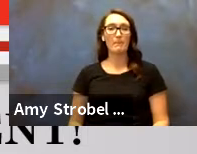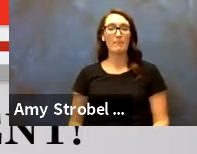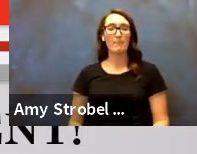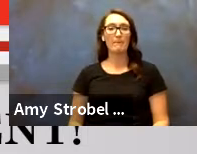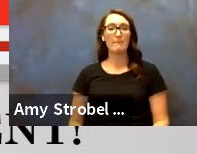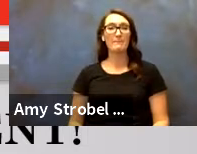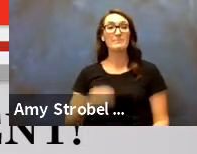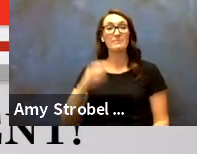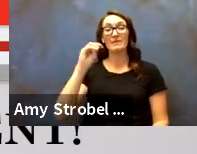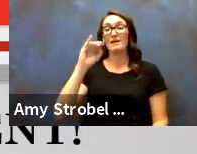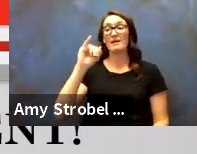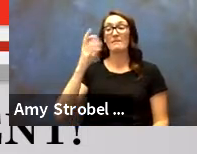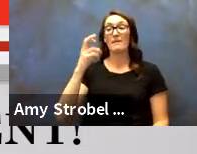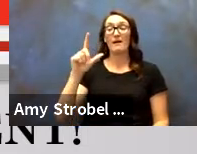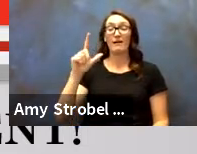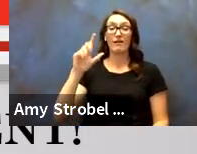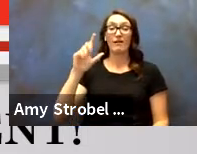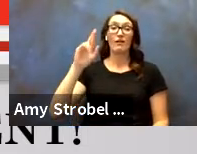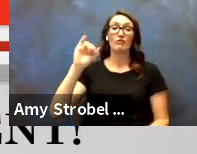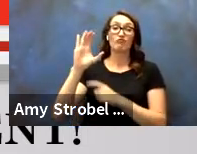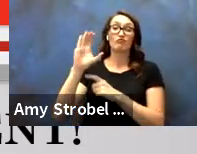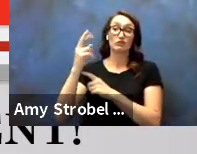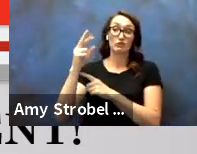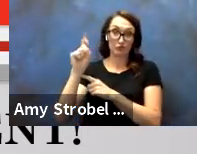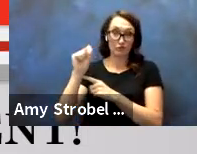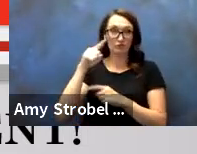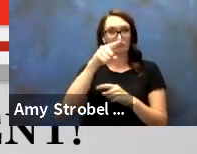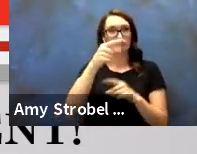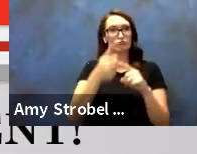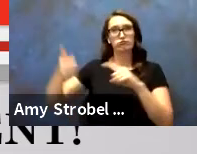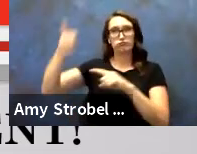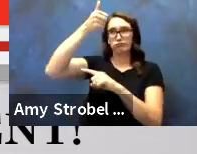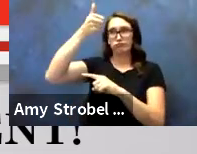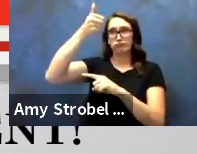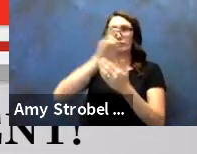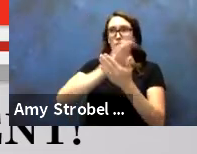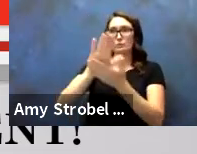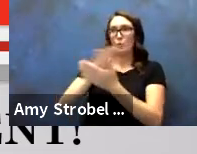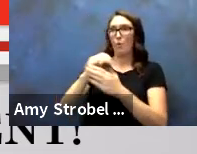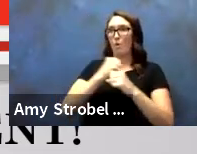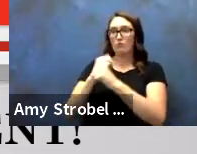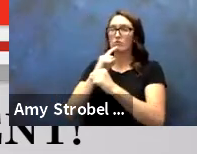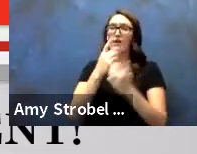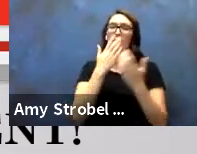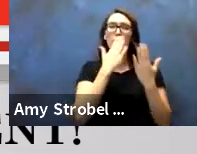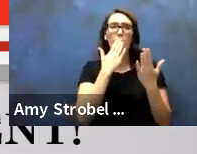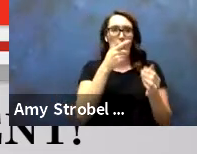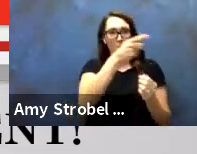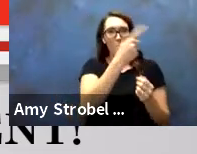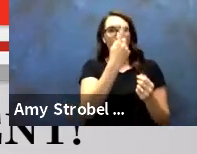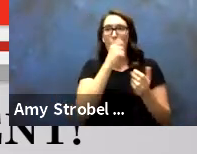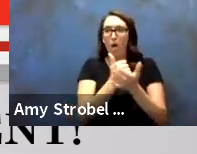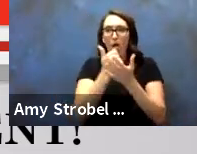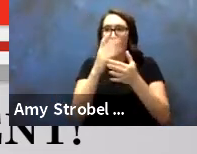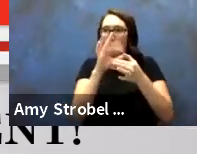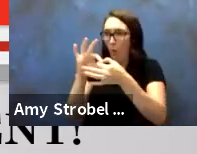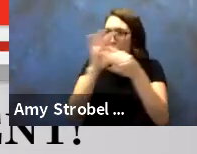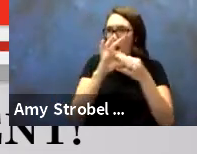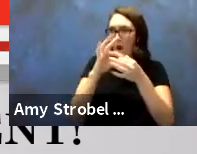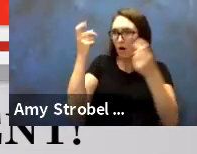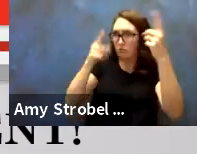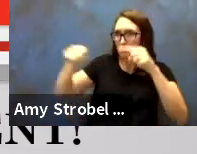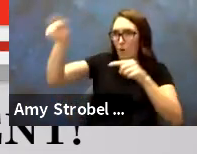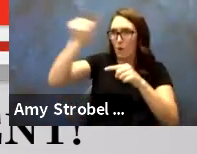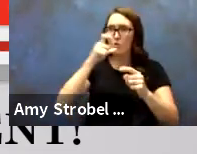Michael Richards, also lead custodian. Thank you again for helping to coordinate our efforts during the COVID crisis and the years